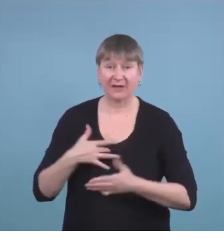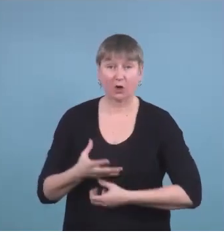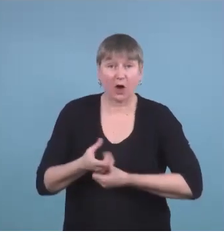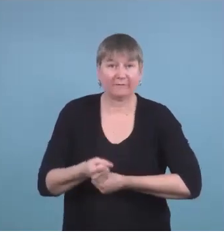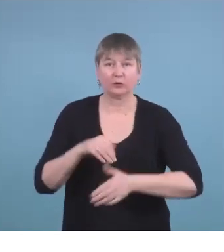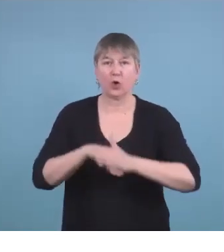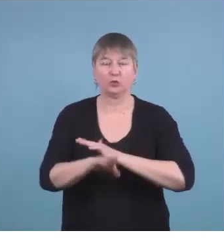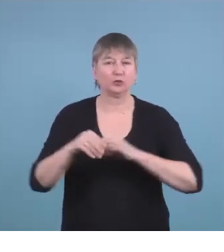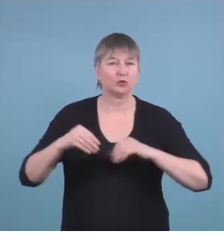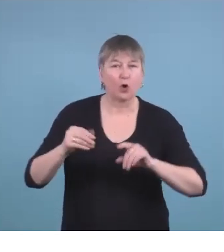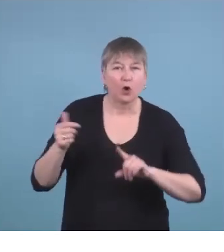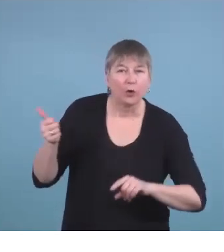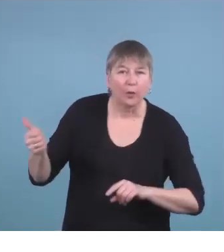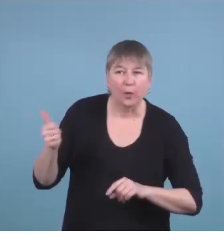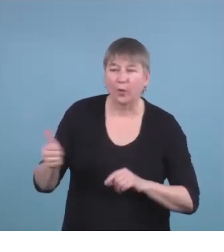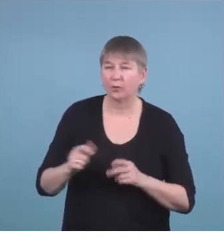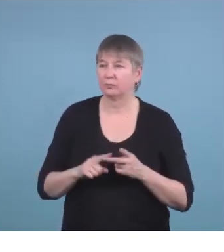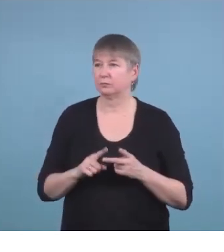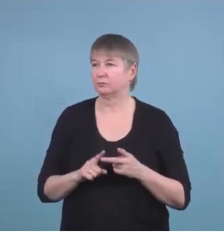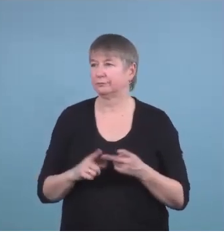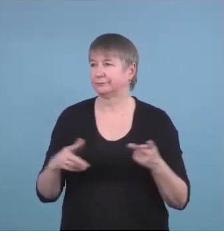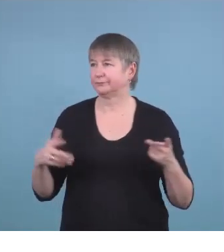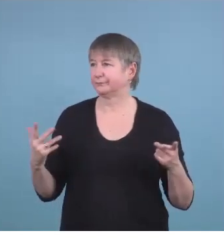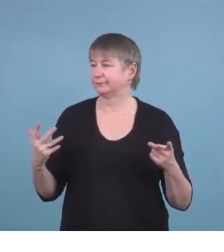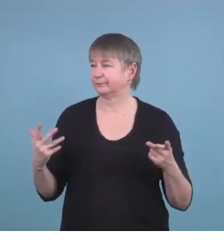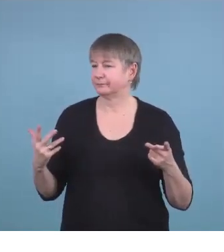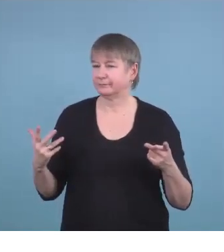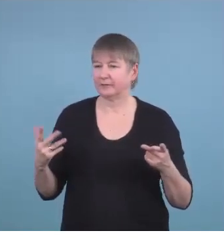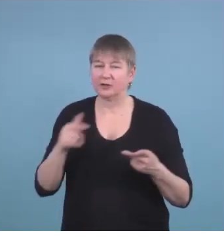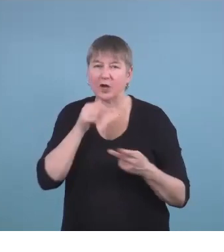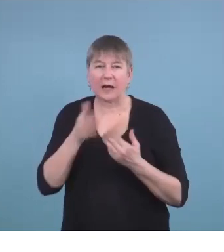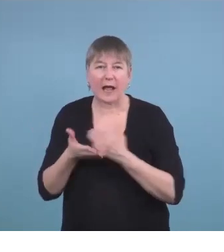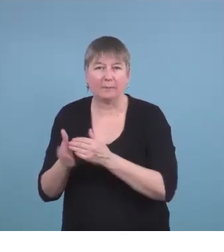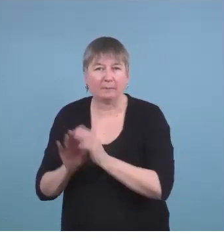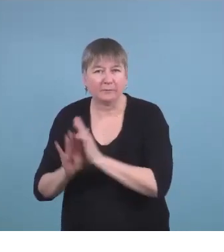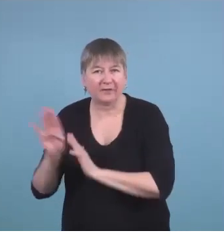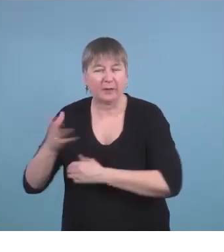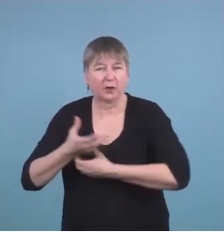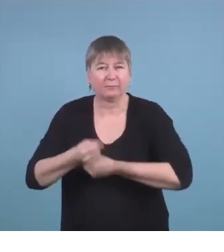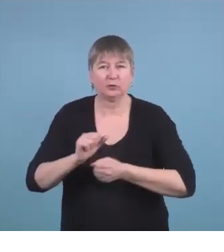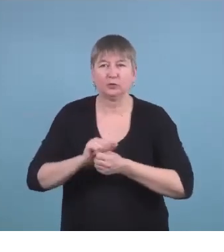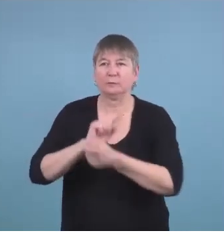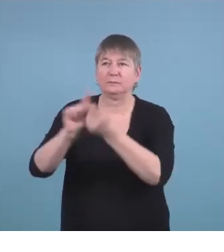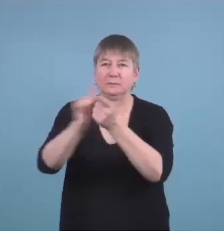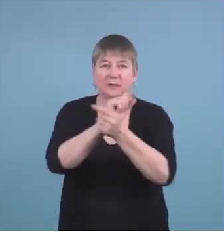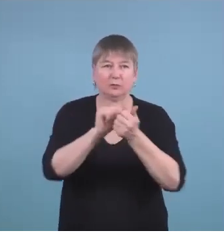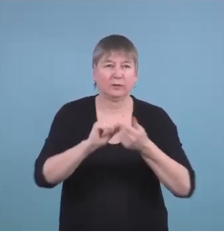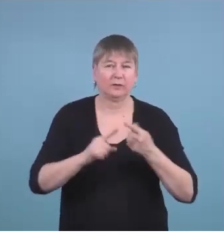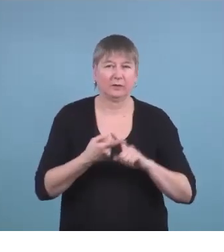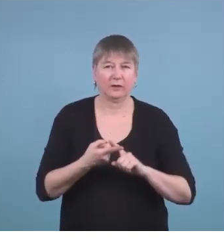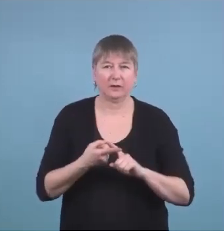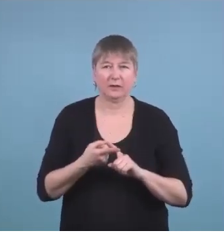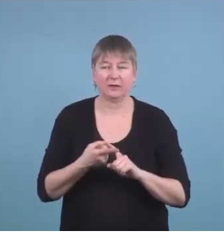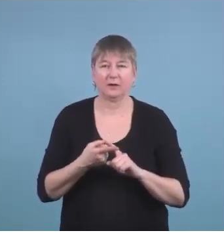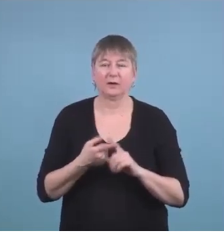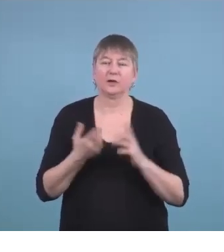stores on their own doesn't give them more confidence to head out and meet up with friends and so it keeps that